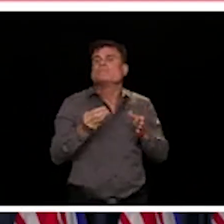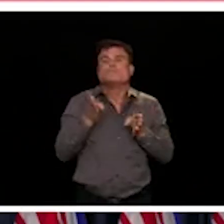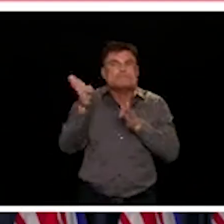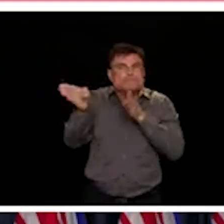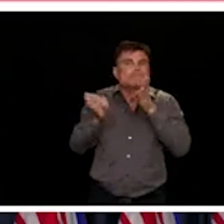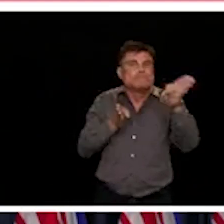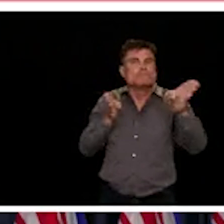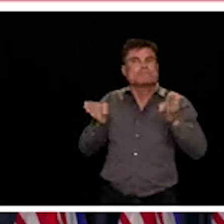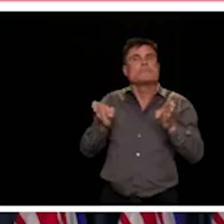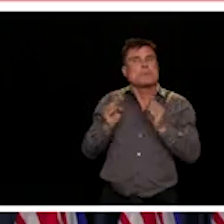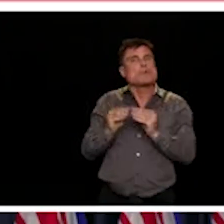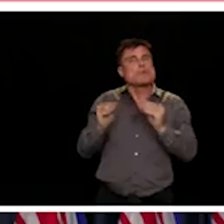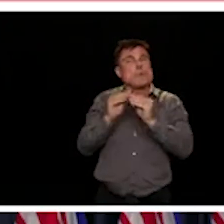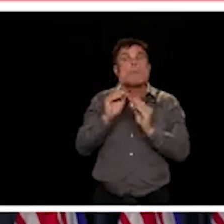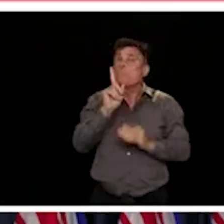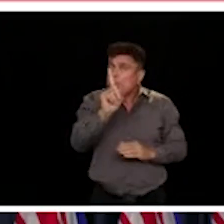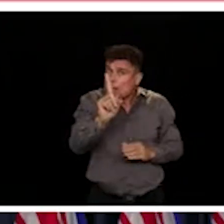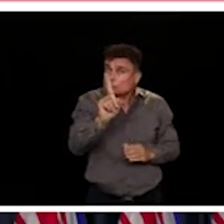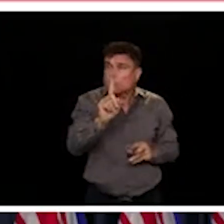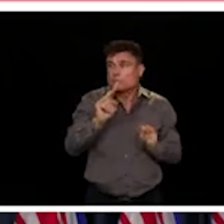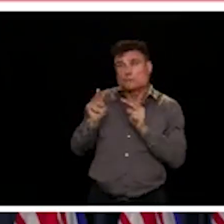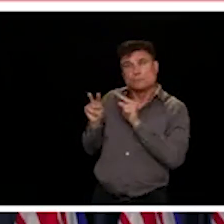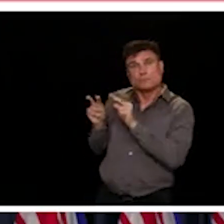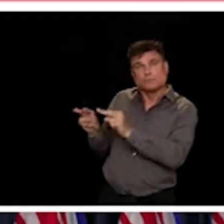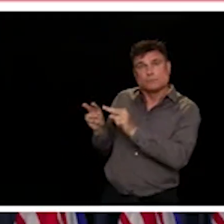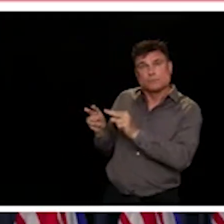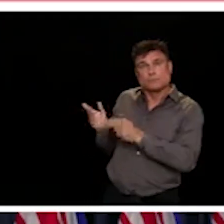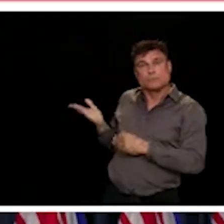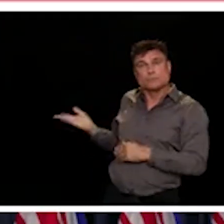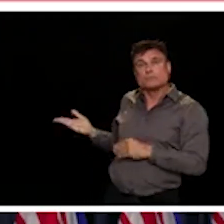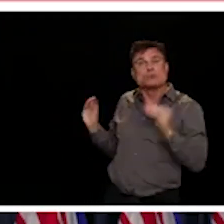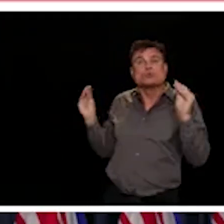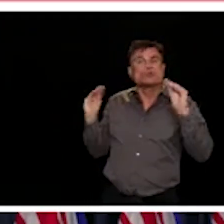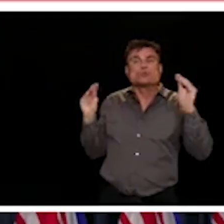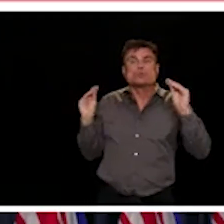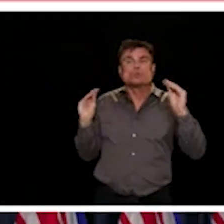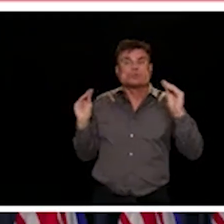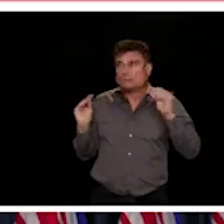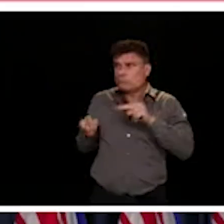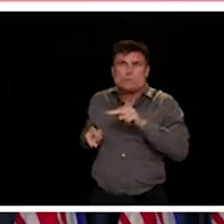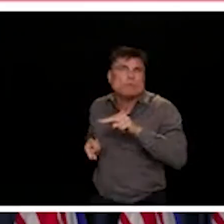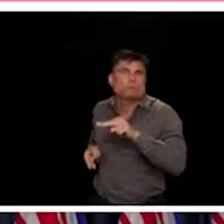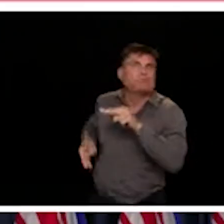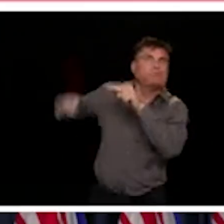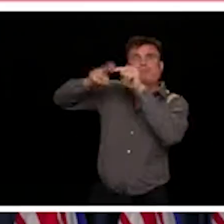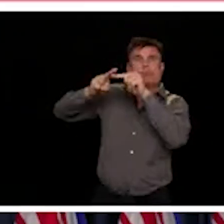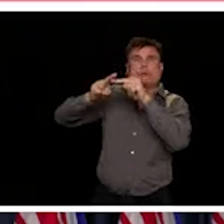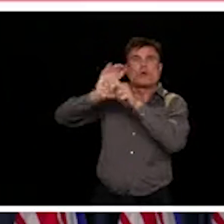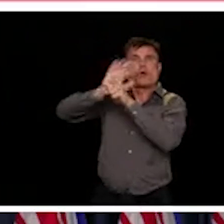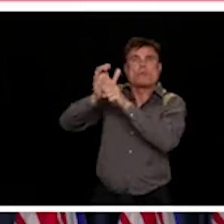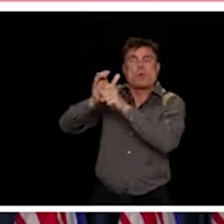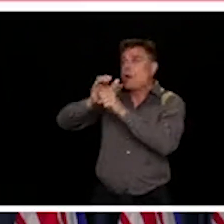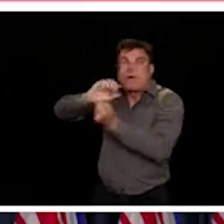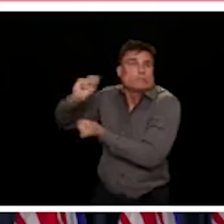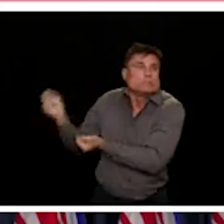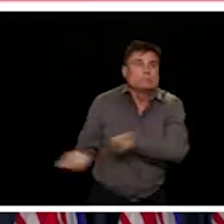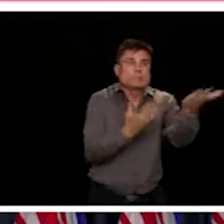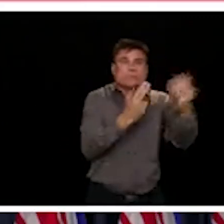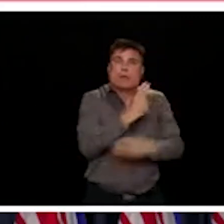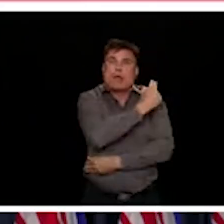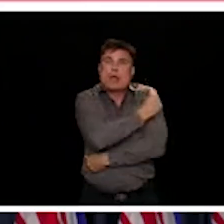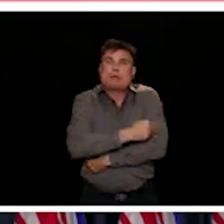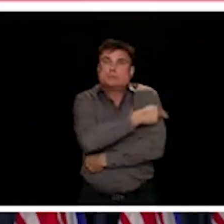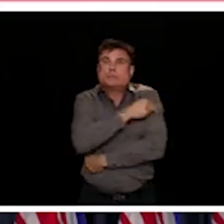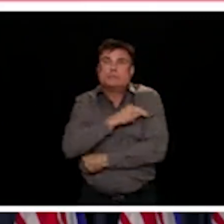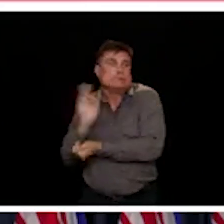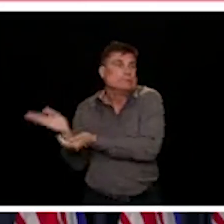seeing increases, dramatic increases in hospitalizations or people in ICU is that many of those contacts are done in a